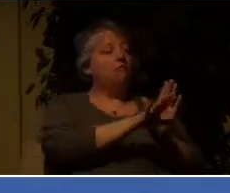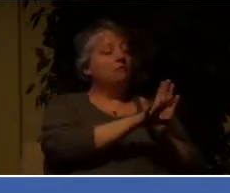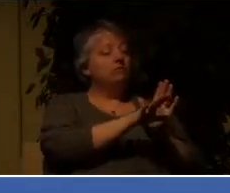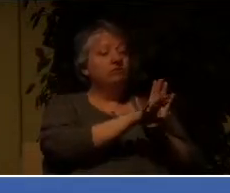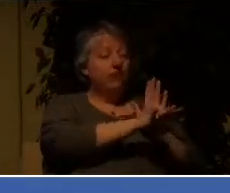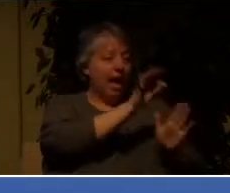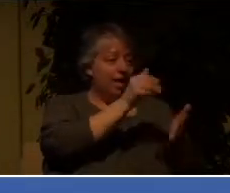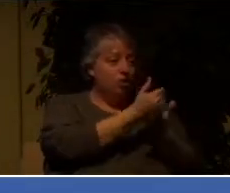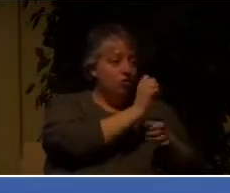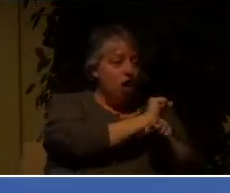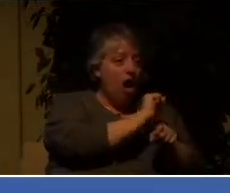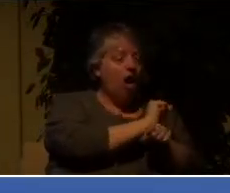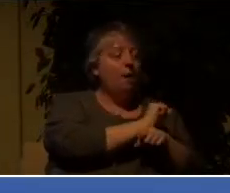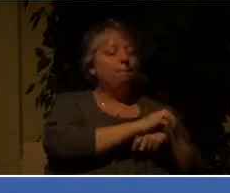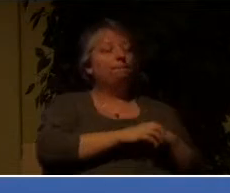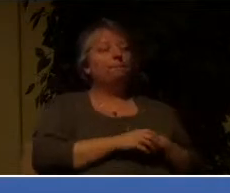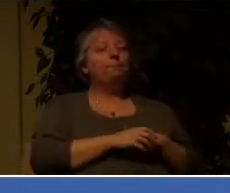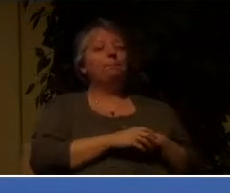or to,